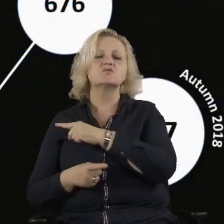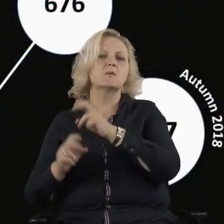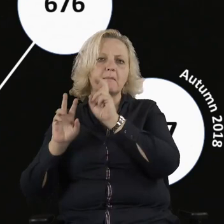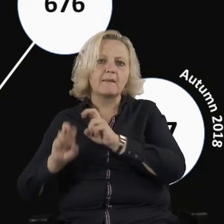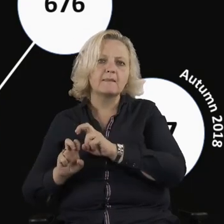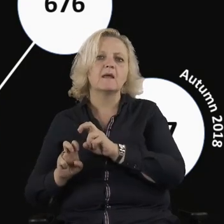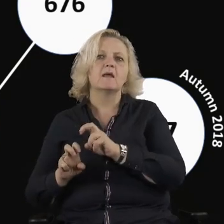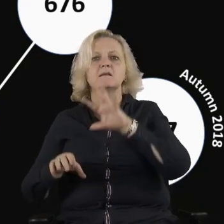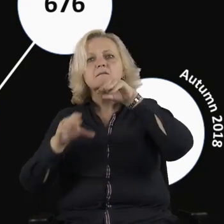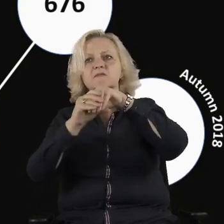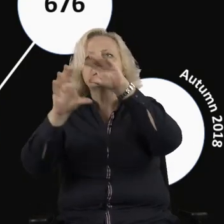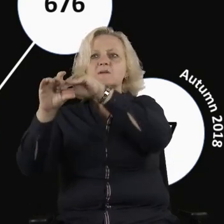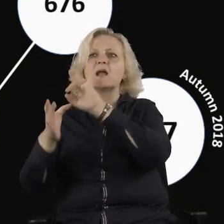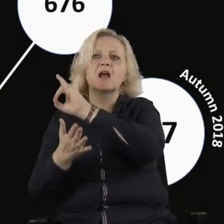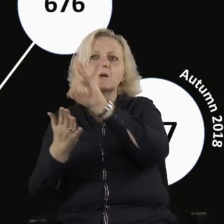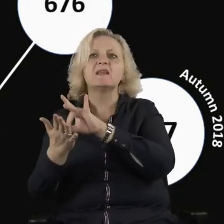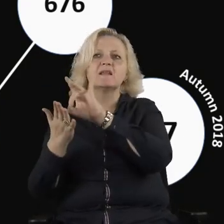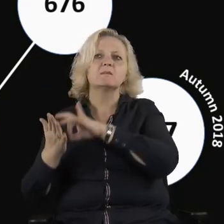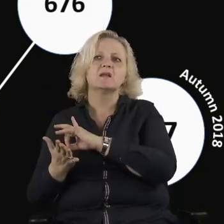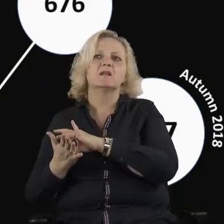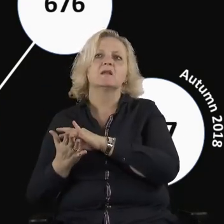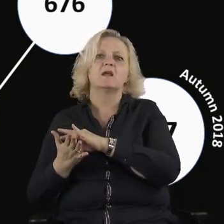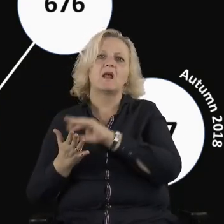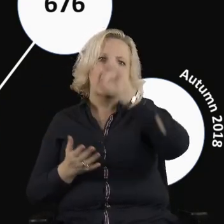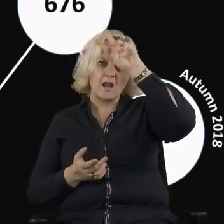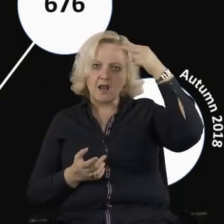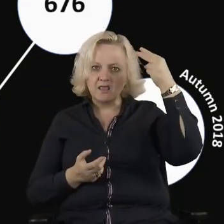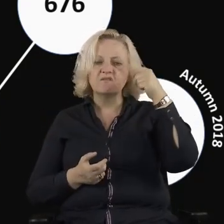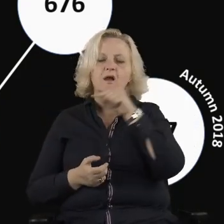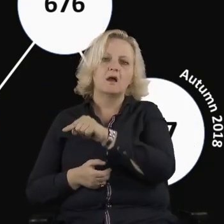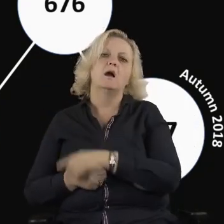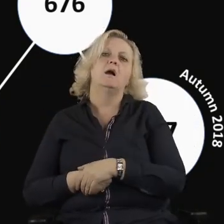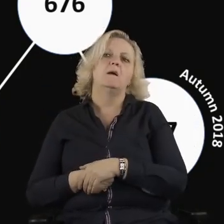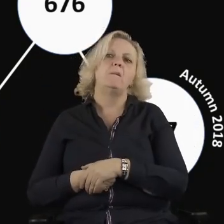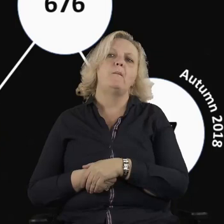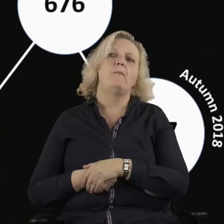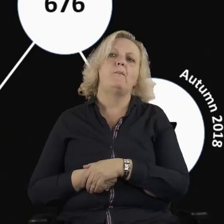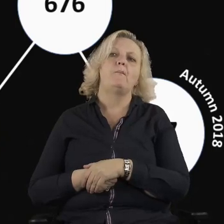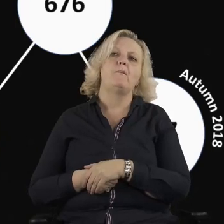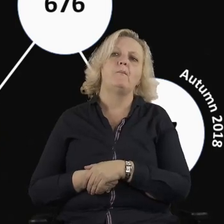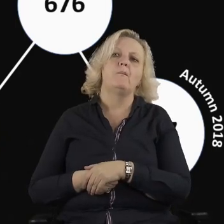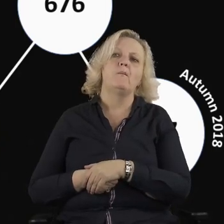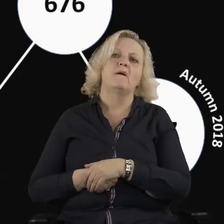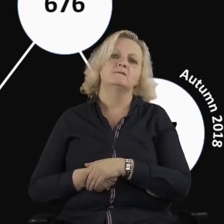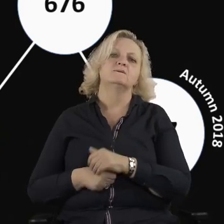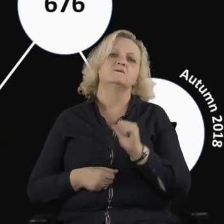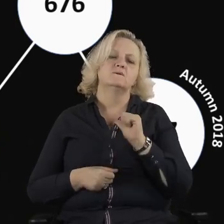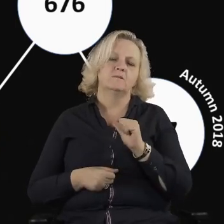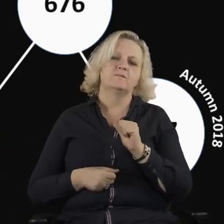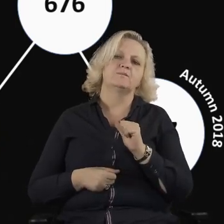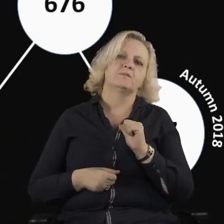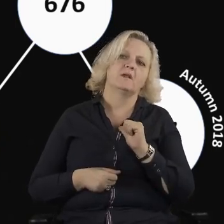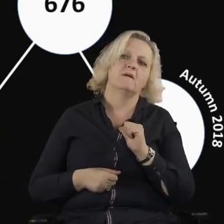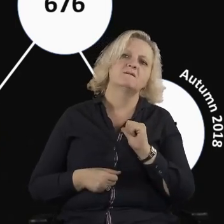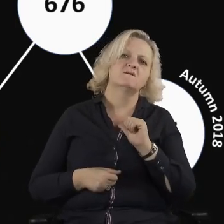in half of them, mayors and heads of municipal administrations actually declared meetings with whom they met. And